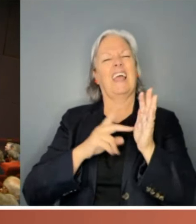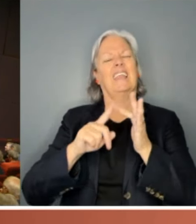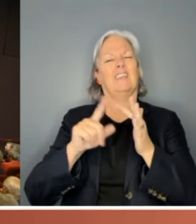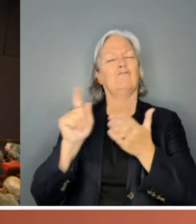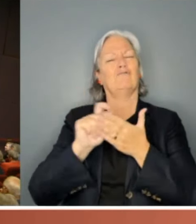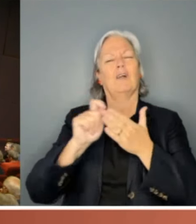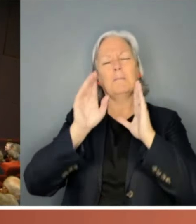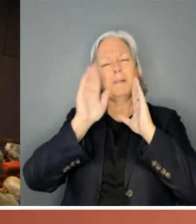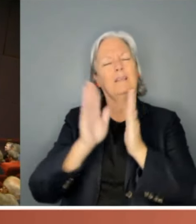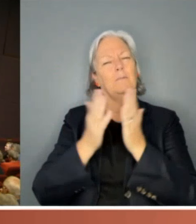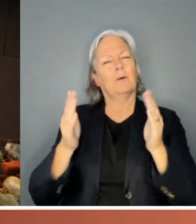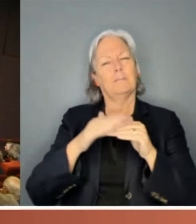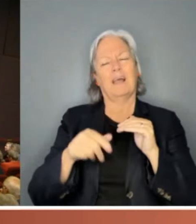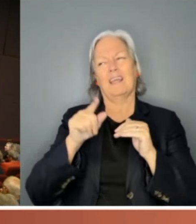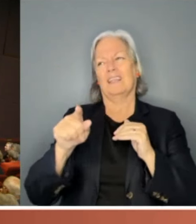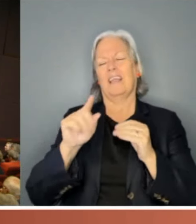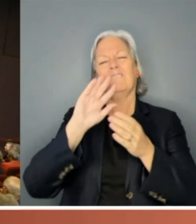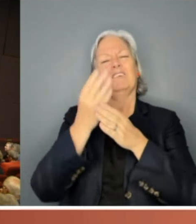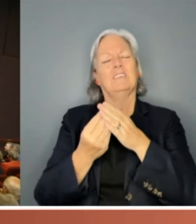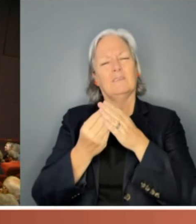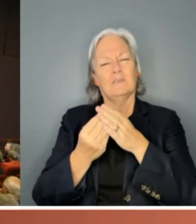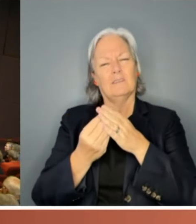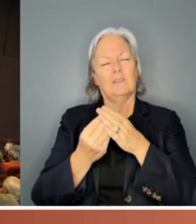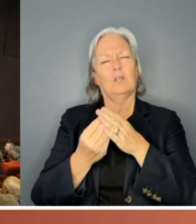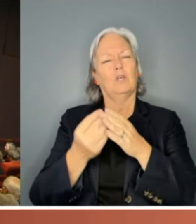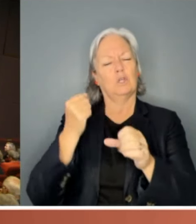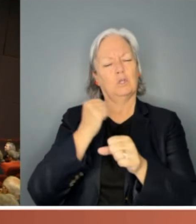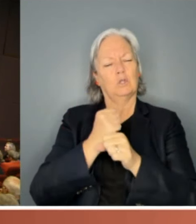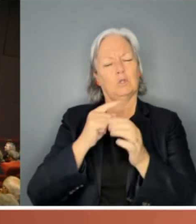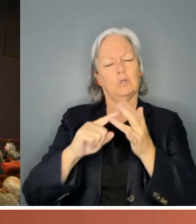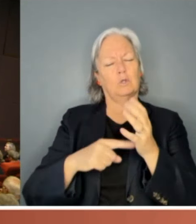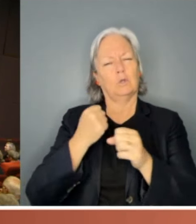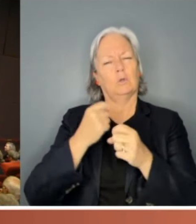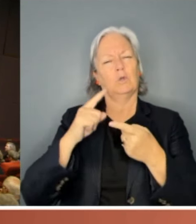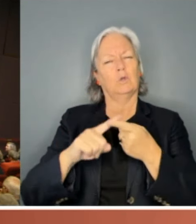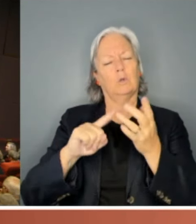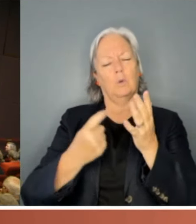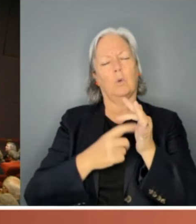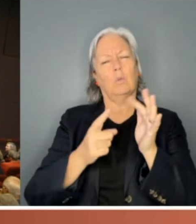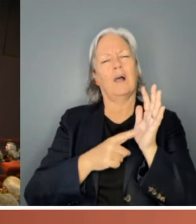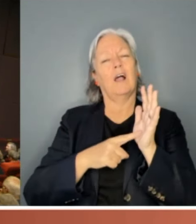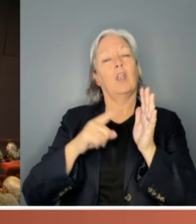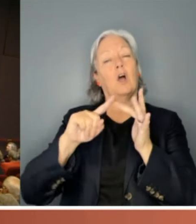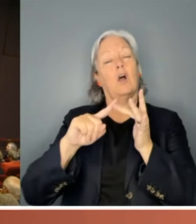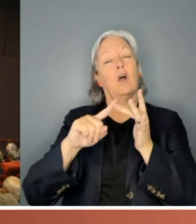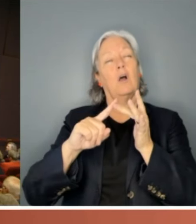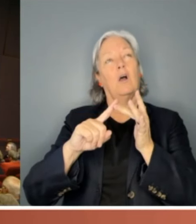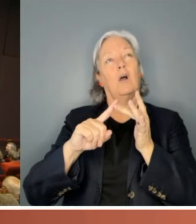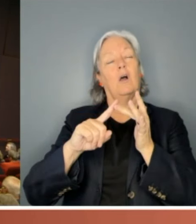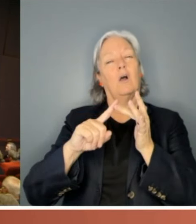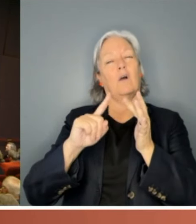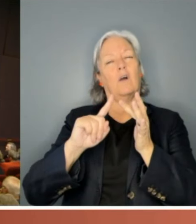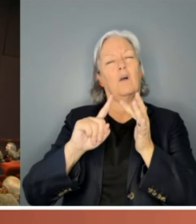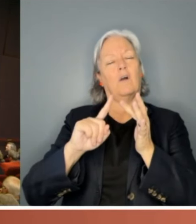invisible role of George Orwell's wife Eileen in his political work. And